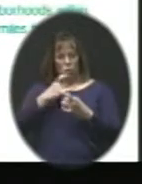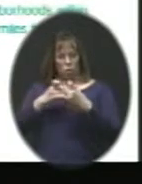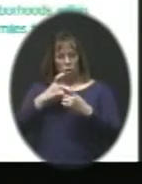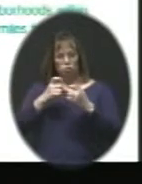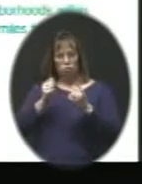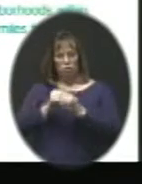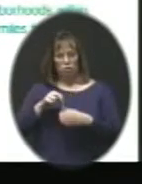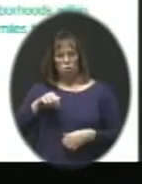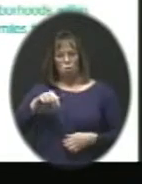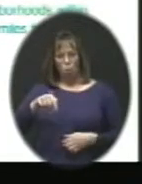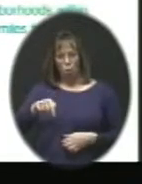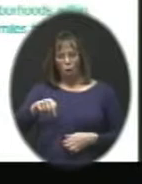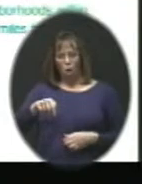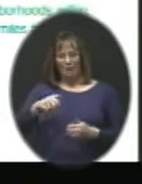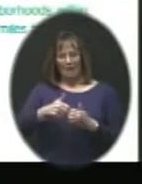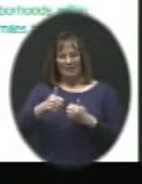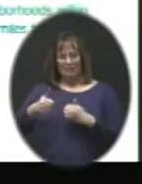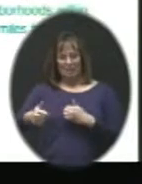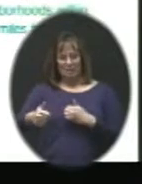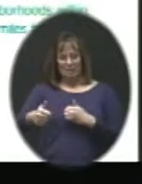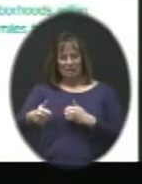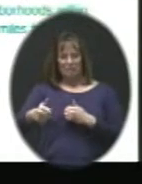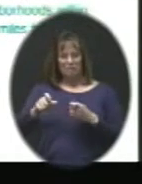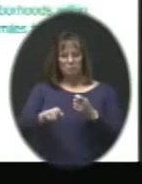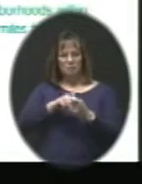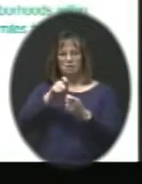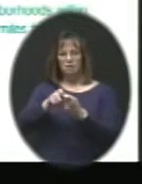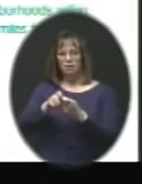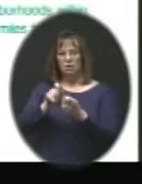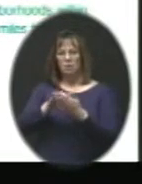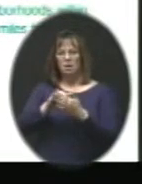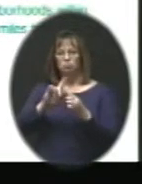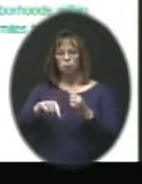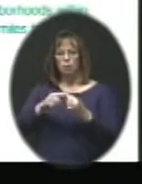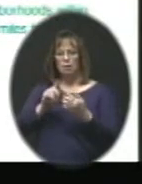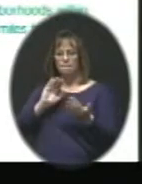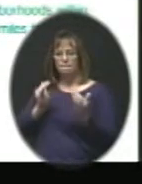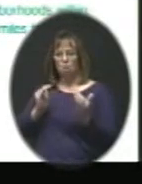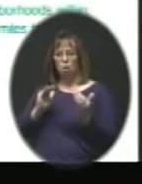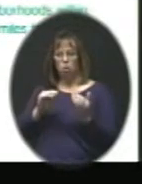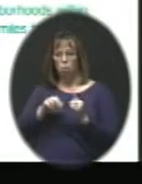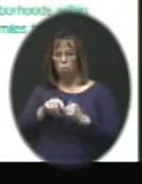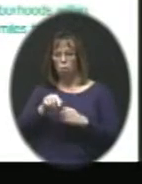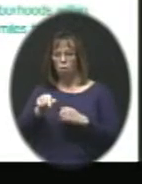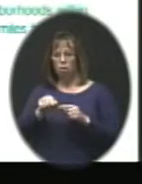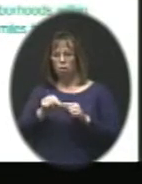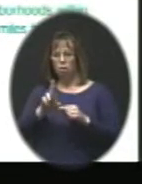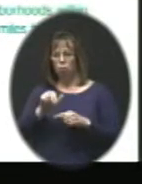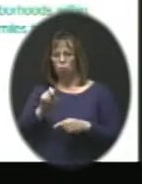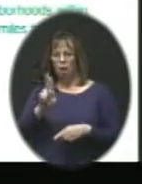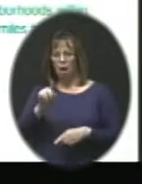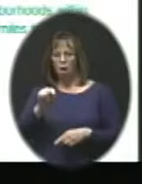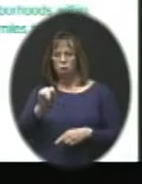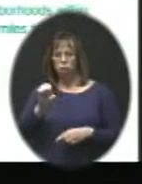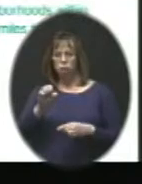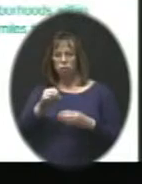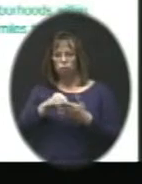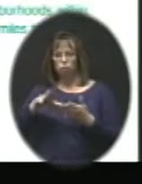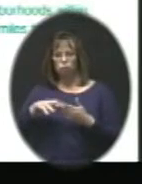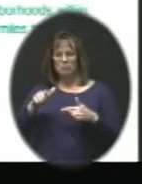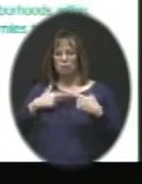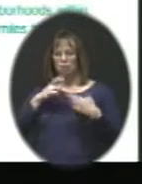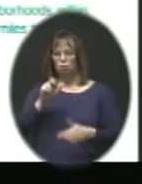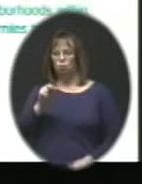concerning the walking distance. Specifically, this is when comparing walking routes from those families and students that live in the